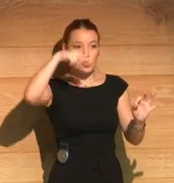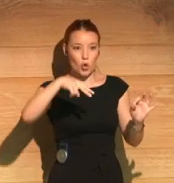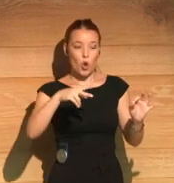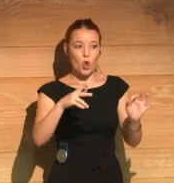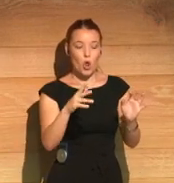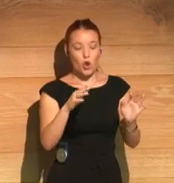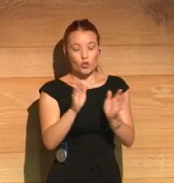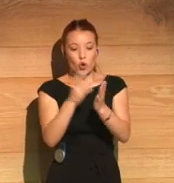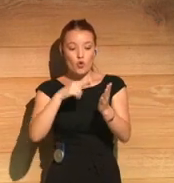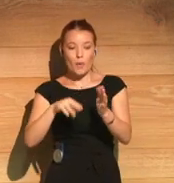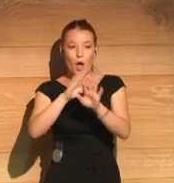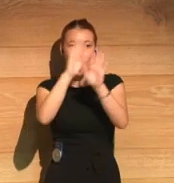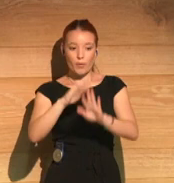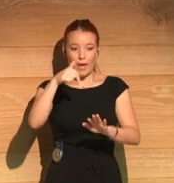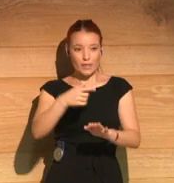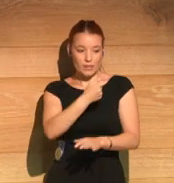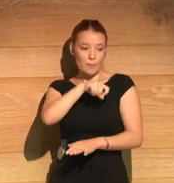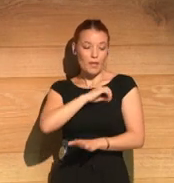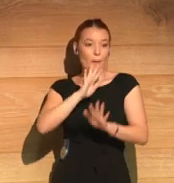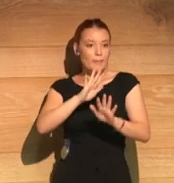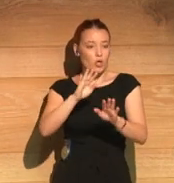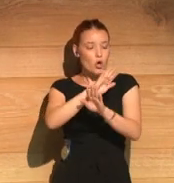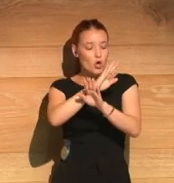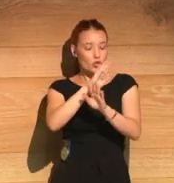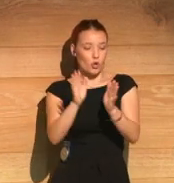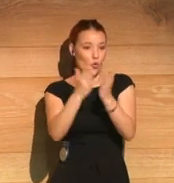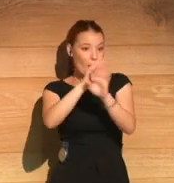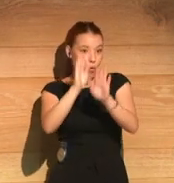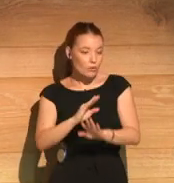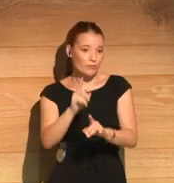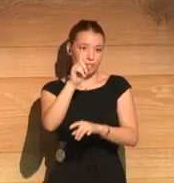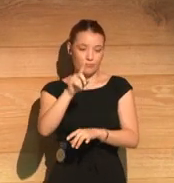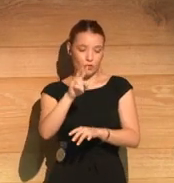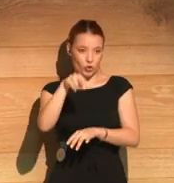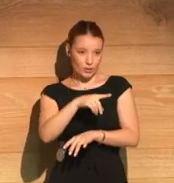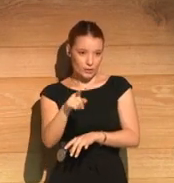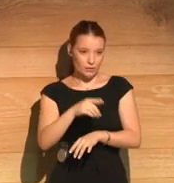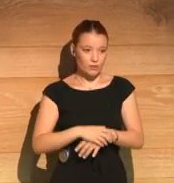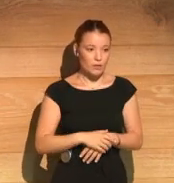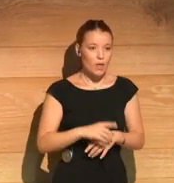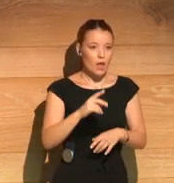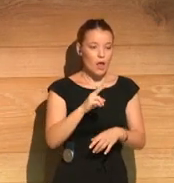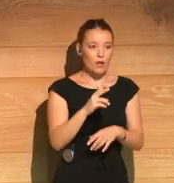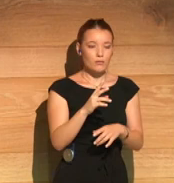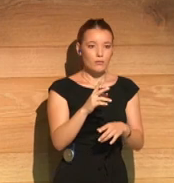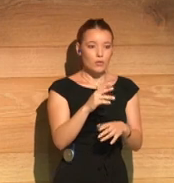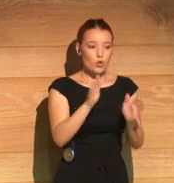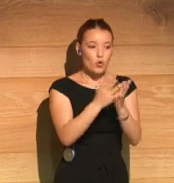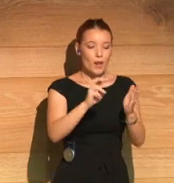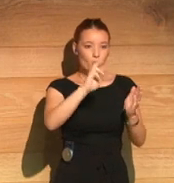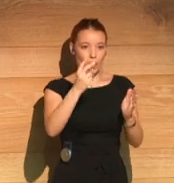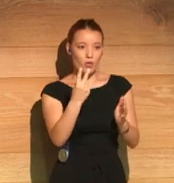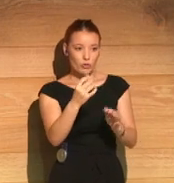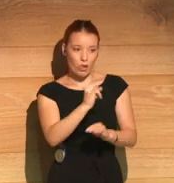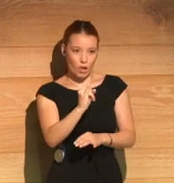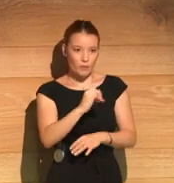published in Spain by John Boyne, but it's not his last novel. He's also published another two, which will be published in